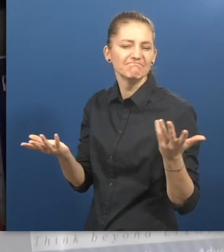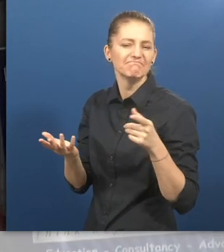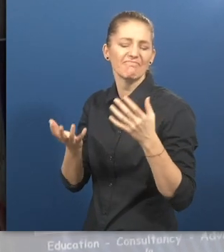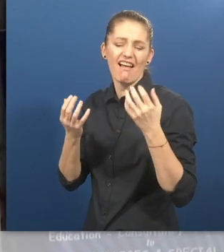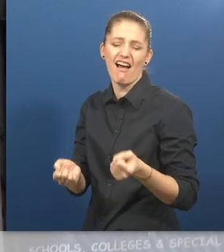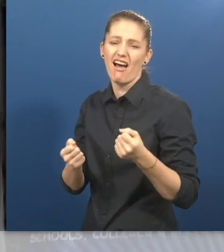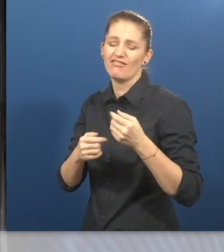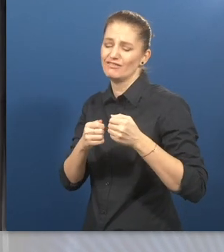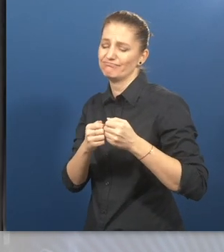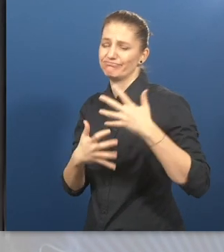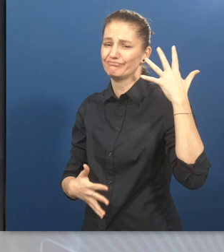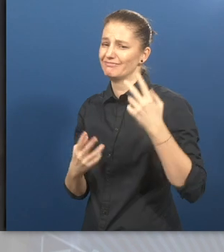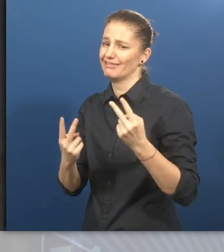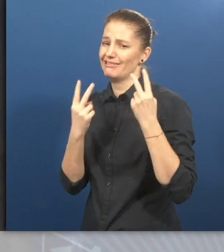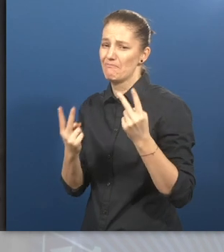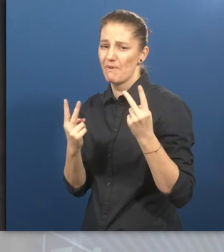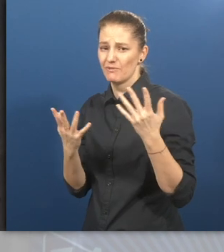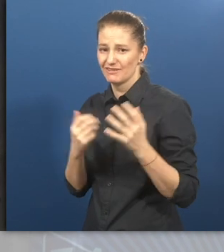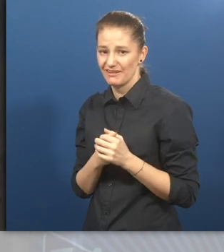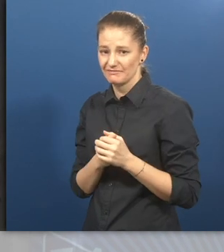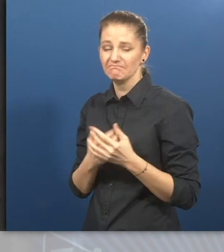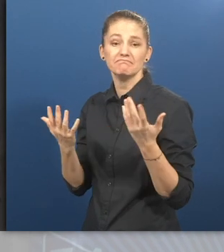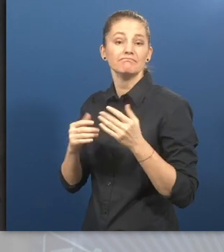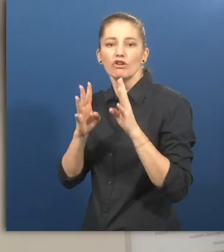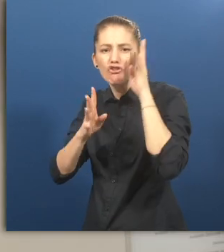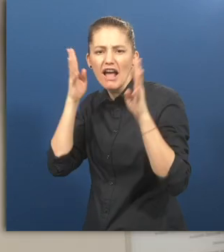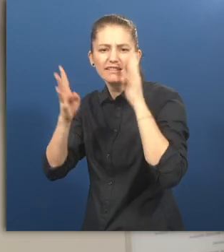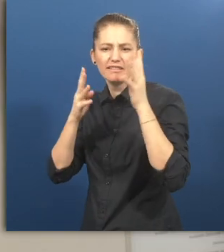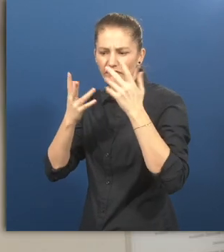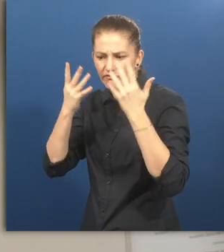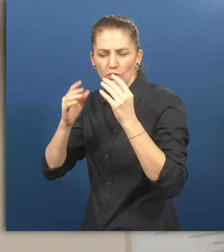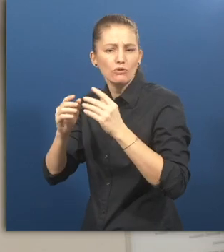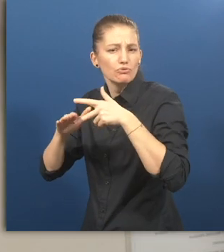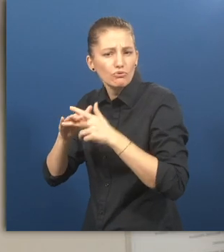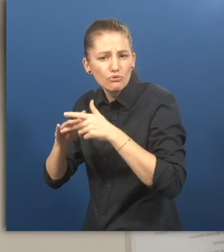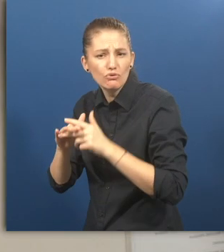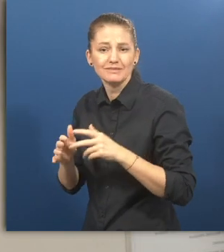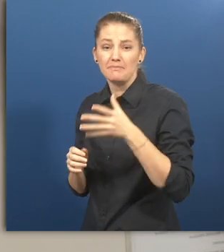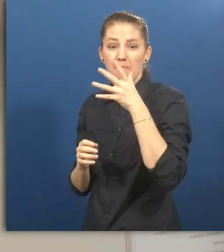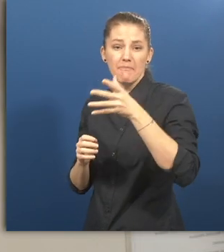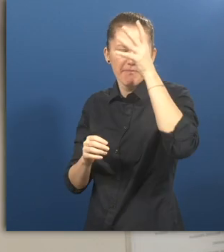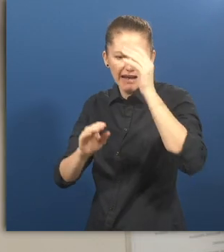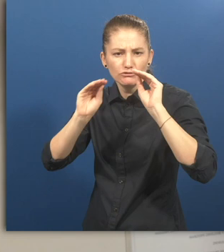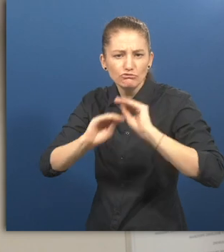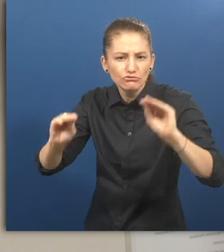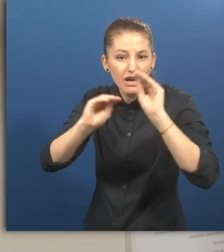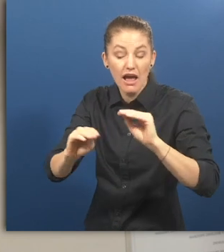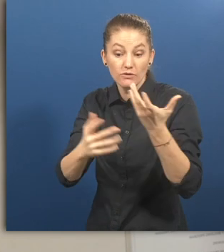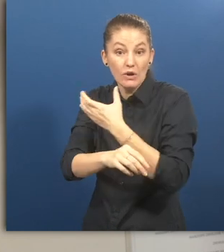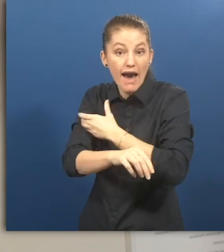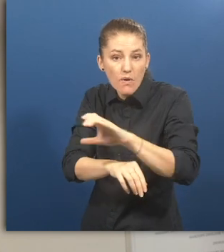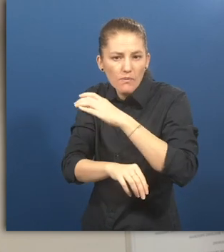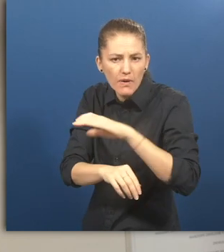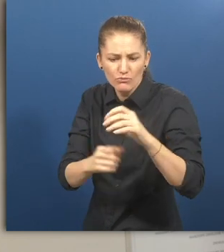Tashmana, Spokersperson and Consulting Director at AEMP. Creative Coaching Assessment, Parent Training Sessions,